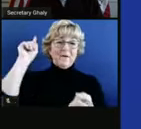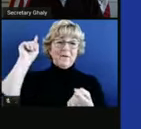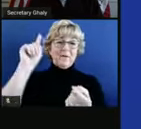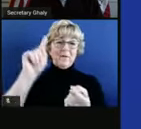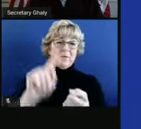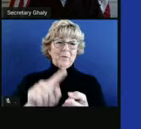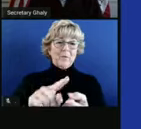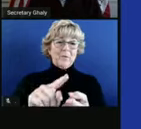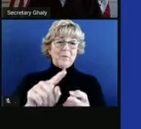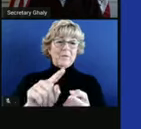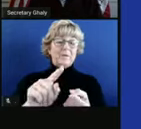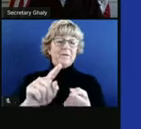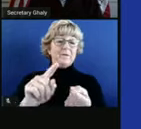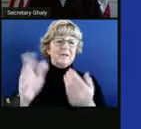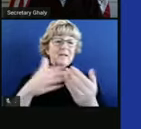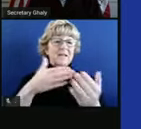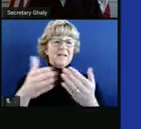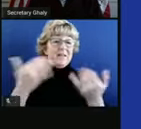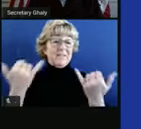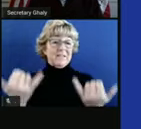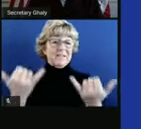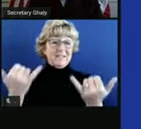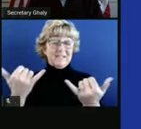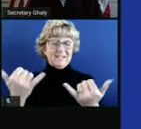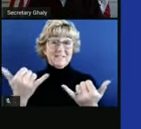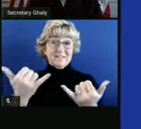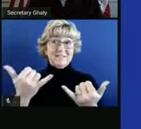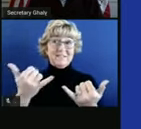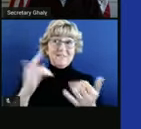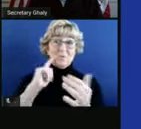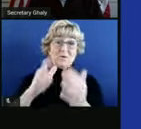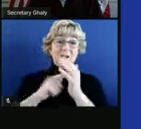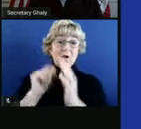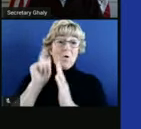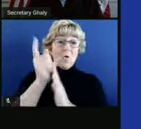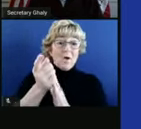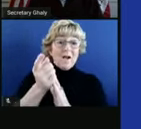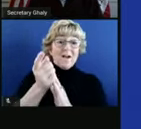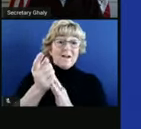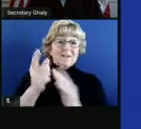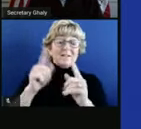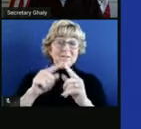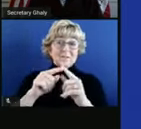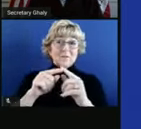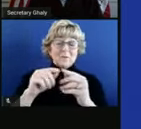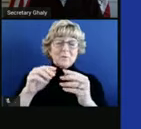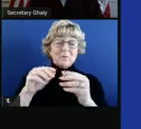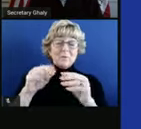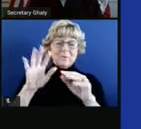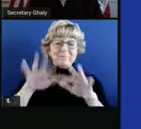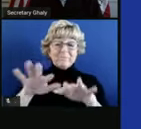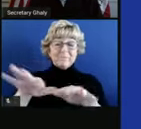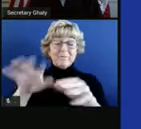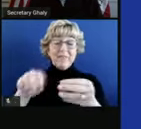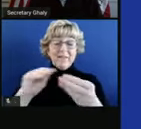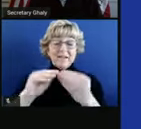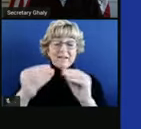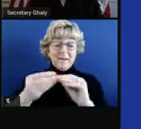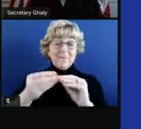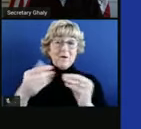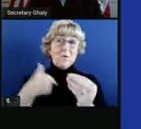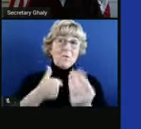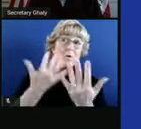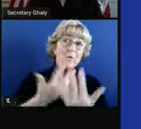Even though that today's changes will take a little while to take effect, they will take effect. And every day we